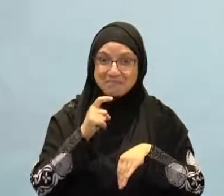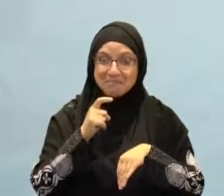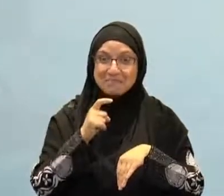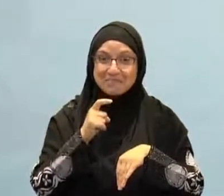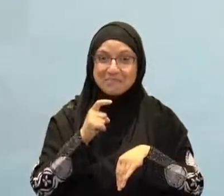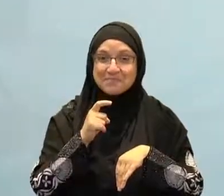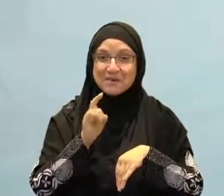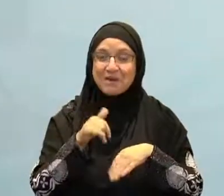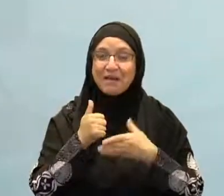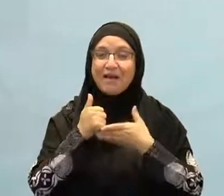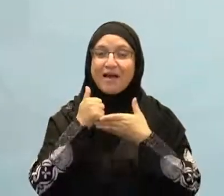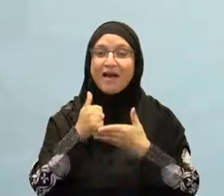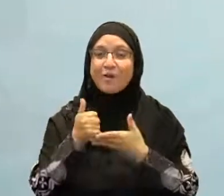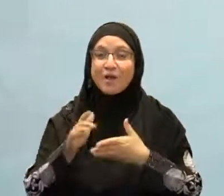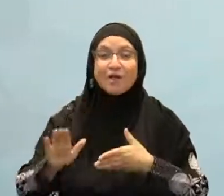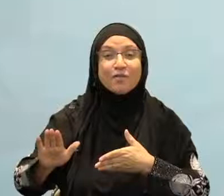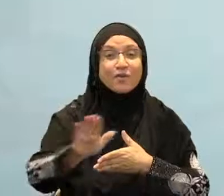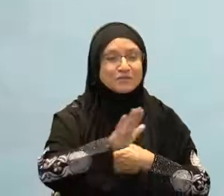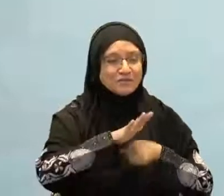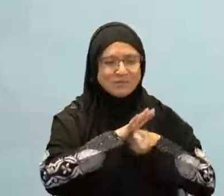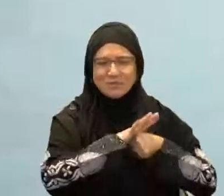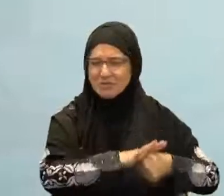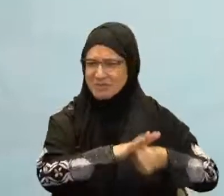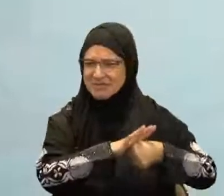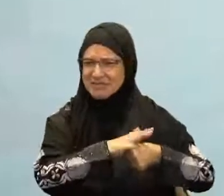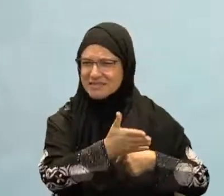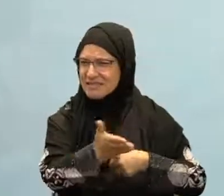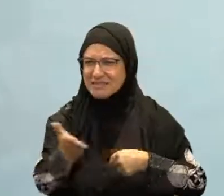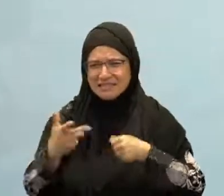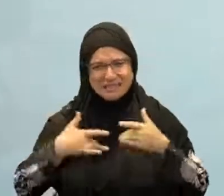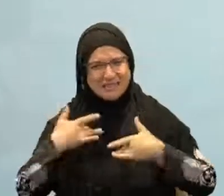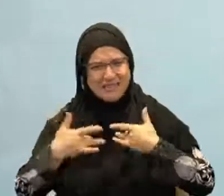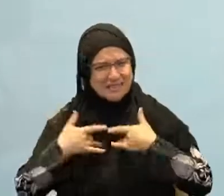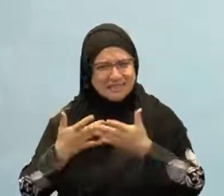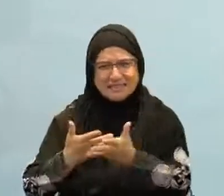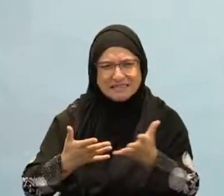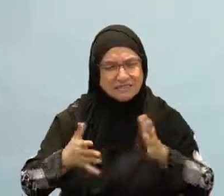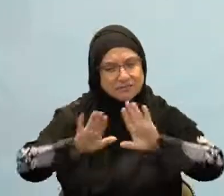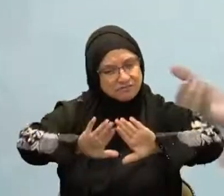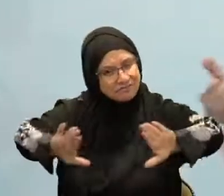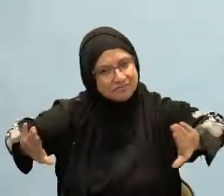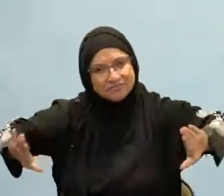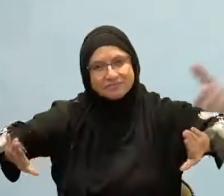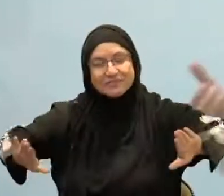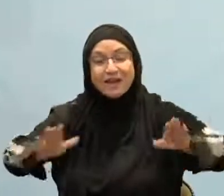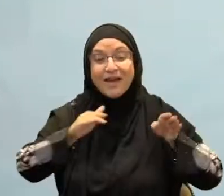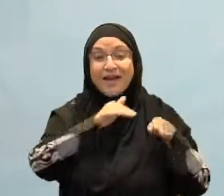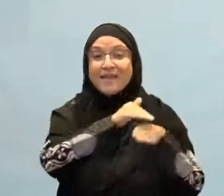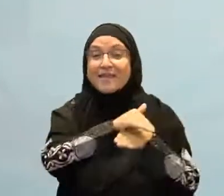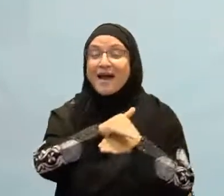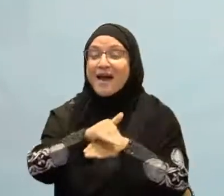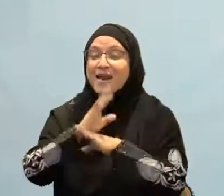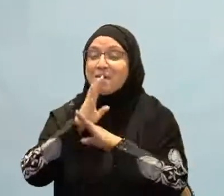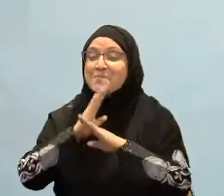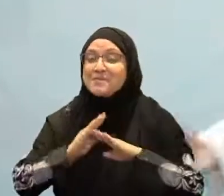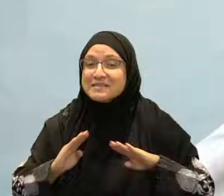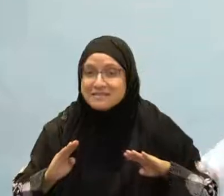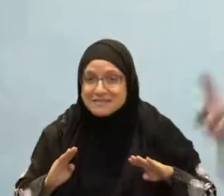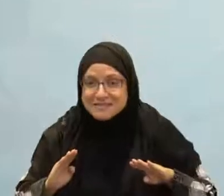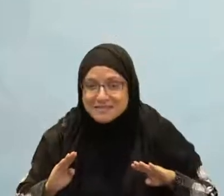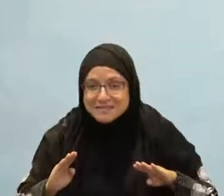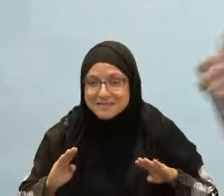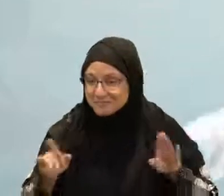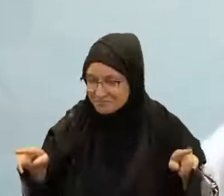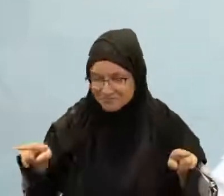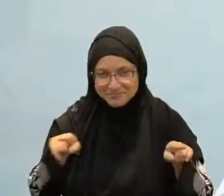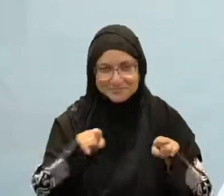with the mandatory prayers, there are certain things you can and can't do, but with the qiyam, you can spend the whole night with one or two ayats. You can